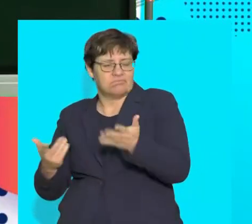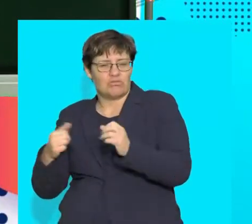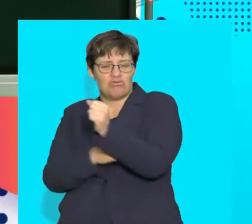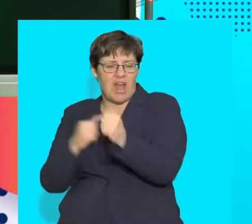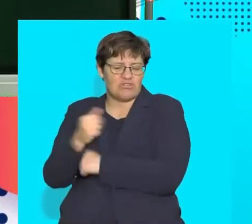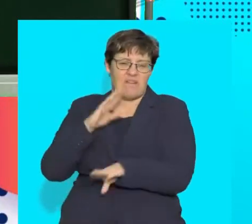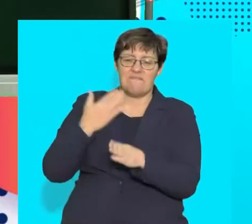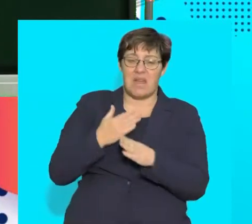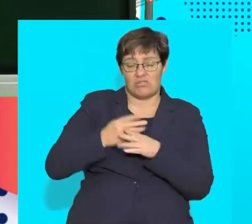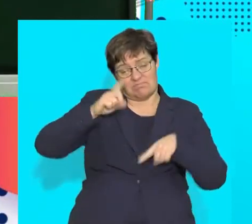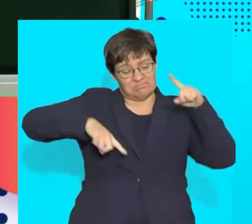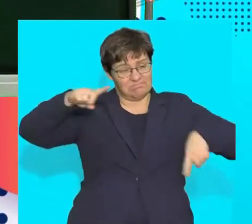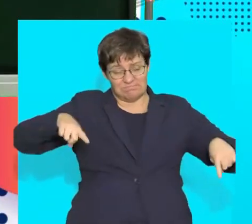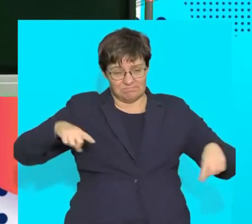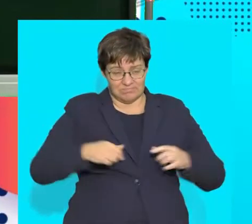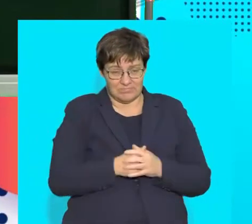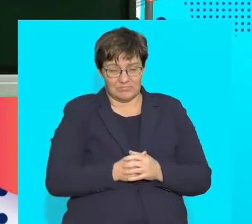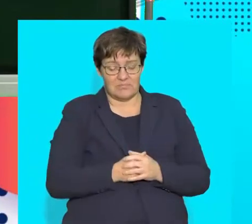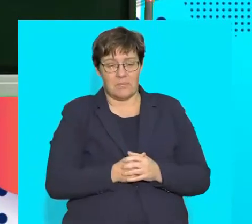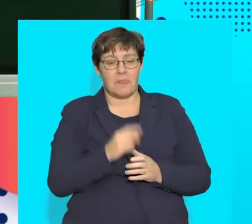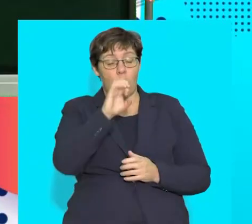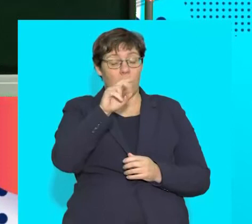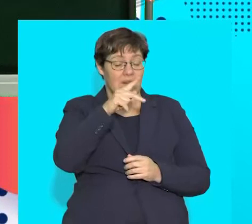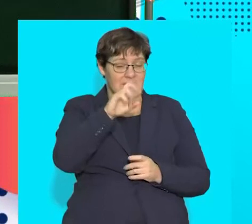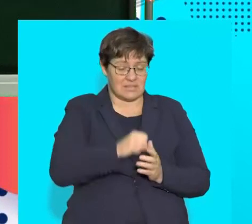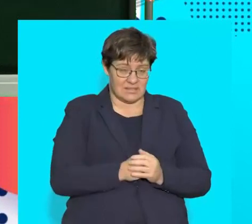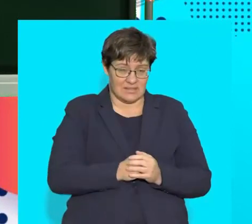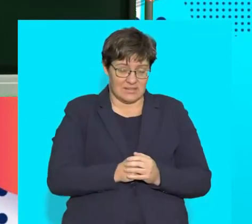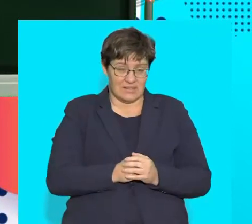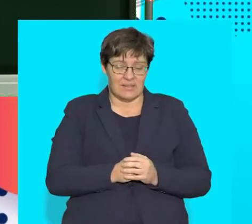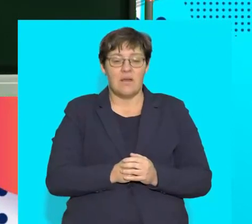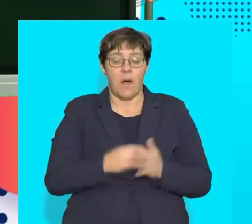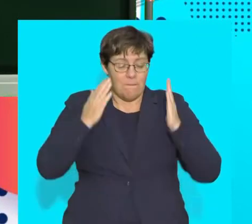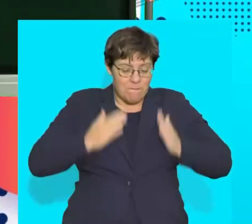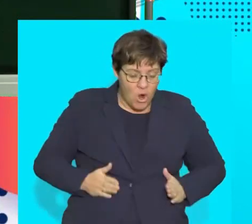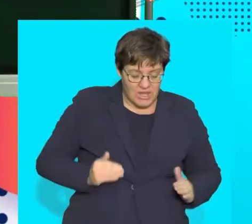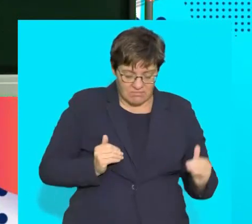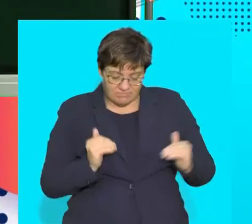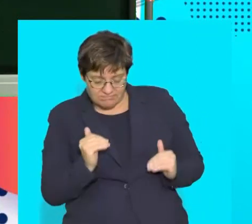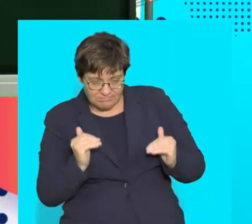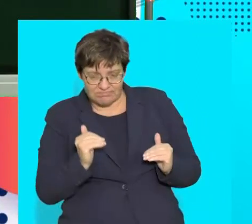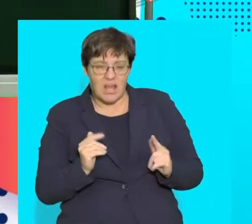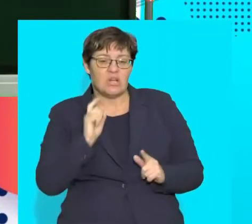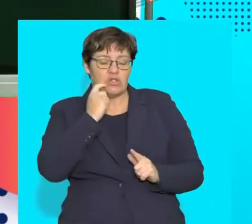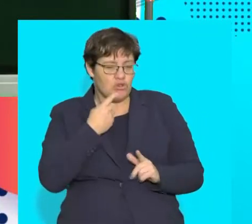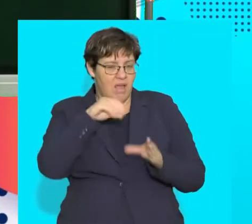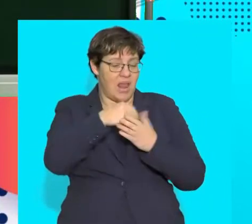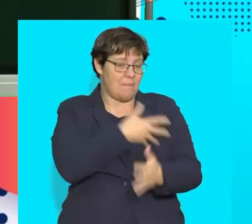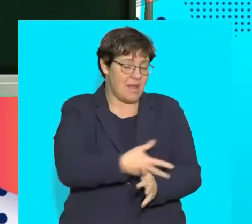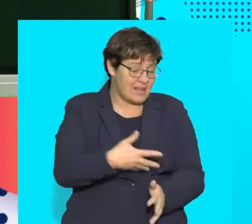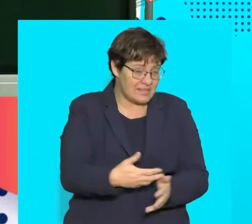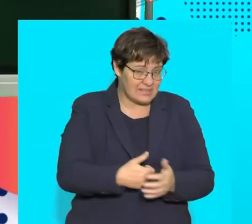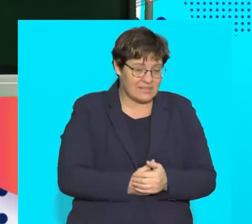to unpacking the structure and function of different organs. We've looked at the ability of the body to regulate